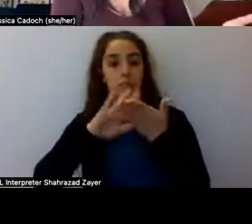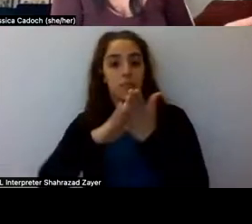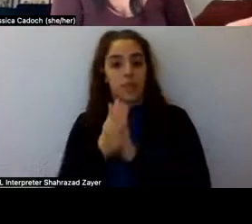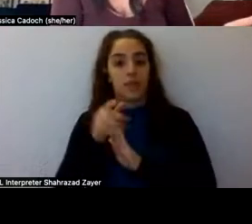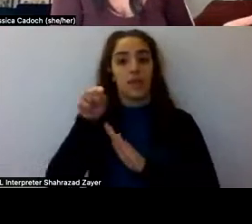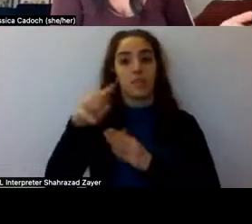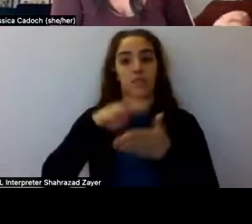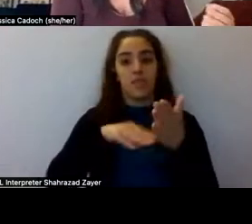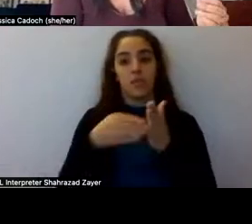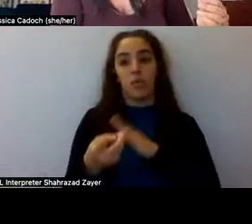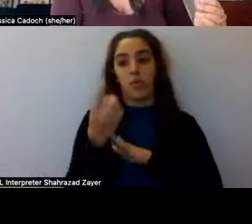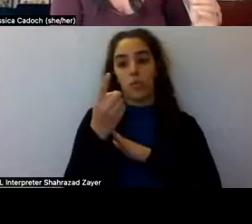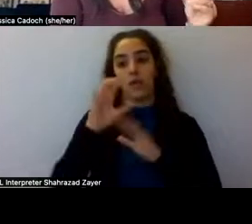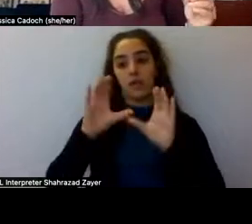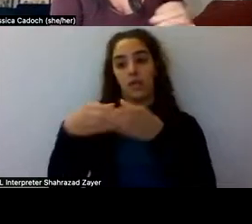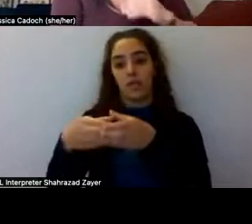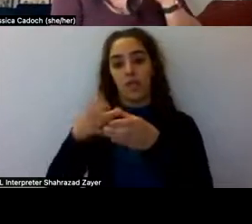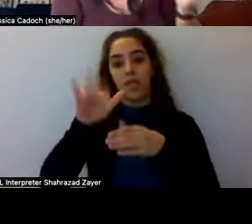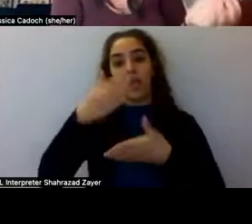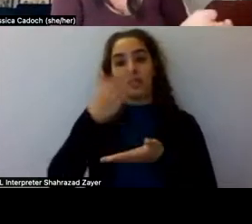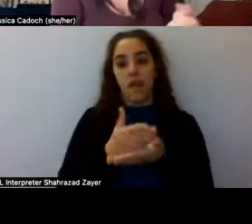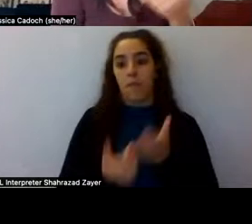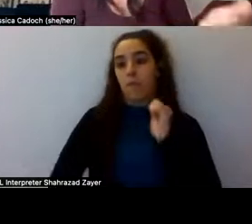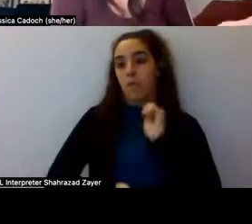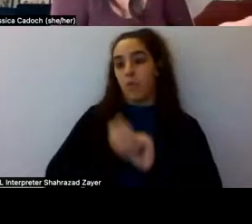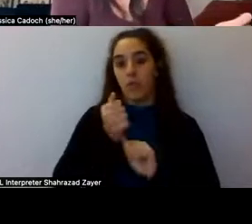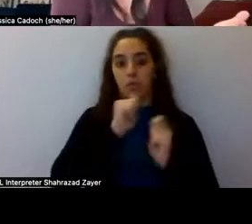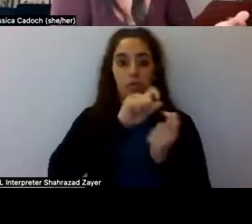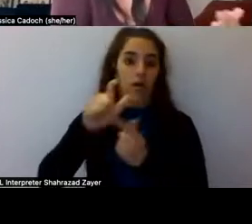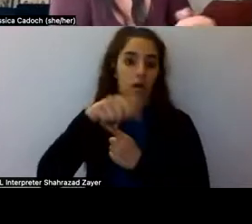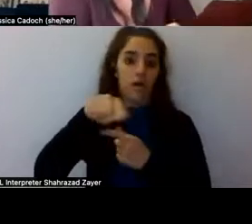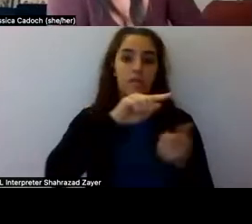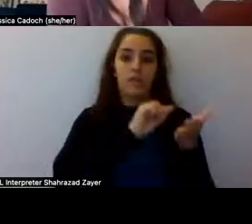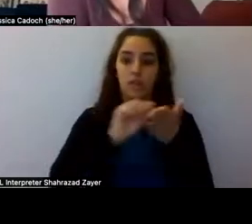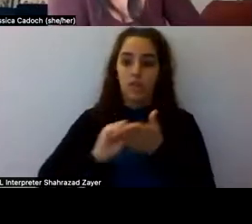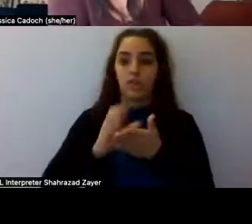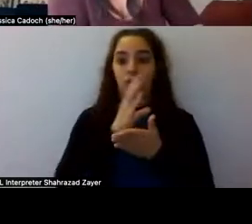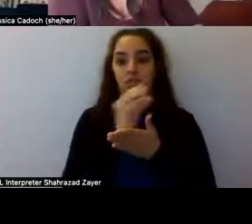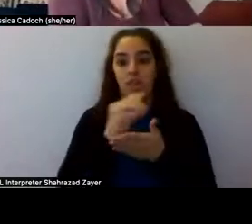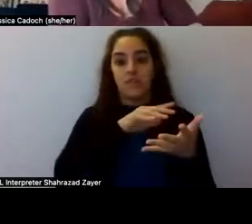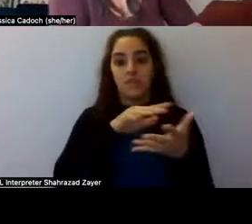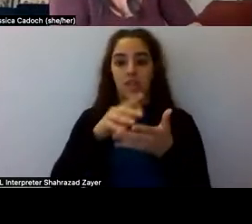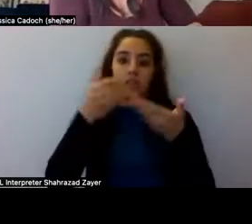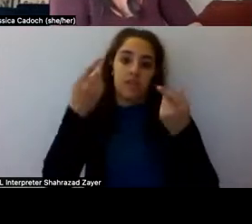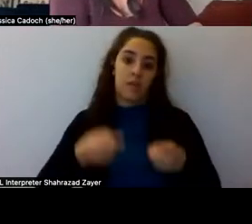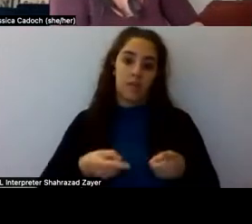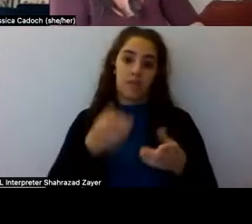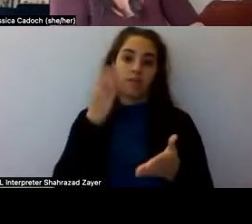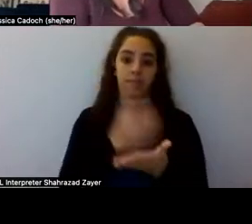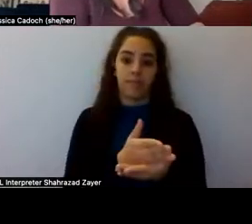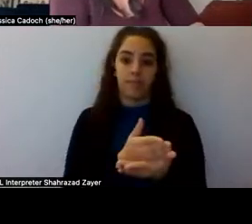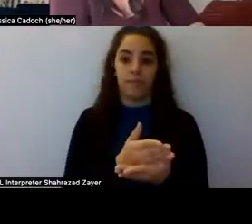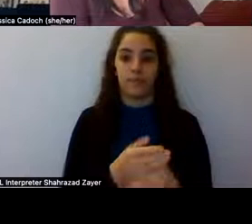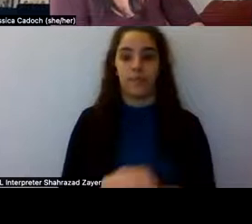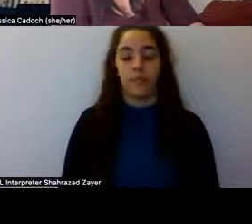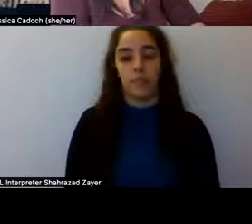all psychedelic research studies and all of the studies and psychedelic research went underground. Um,